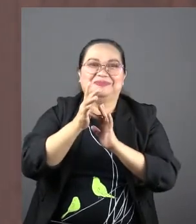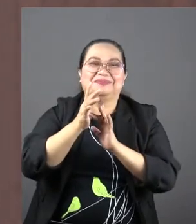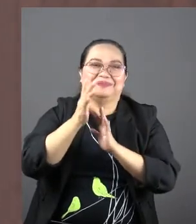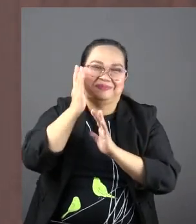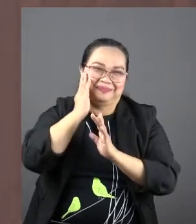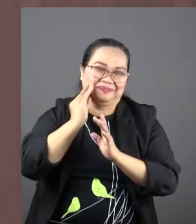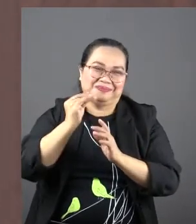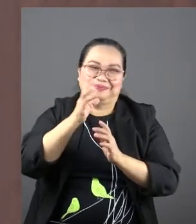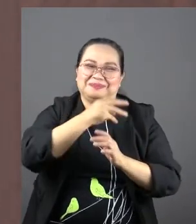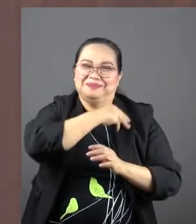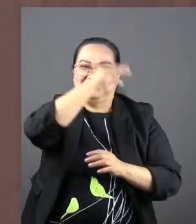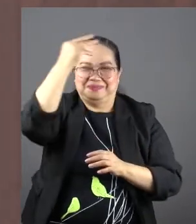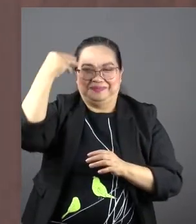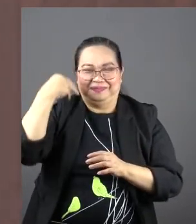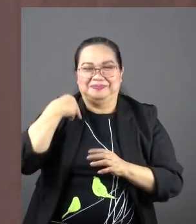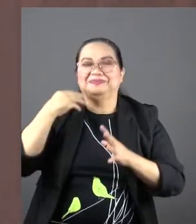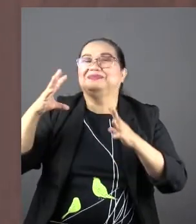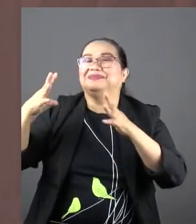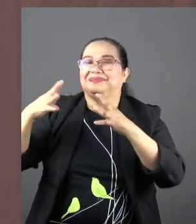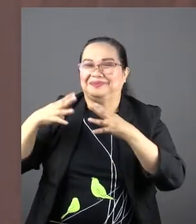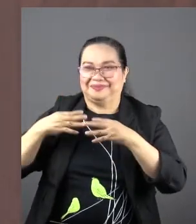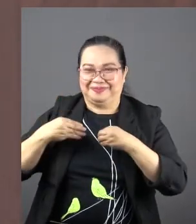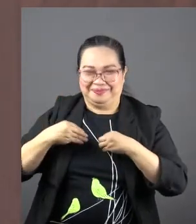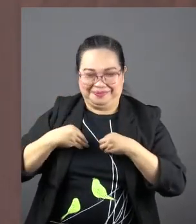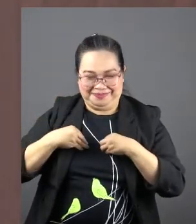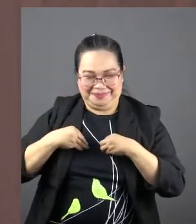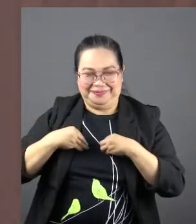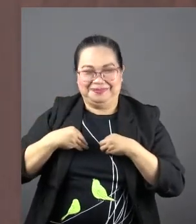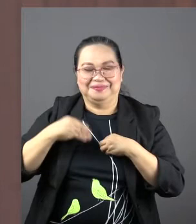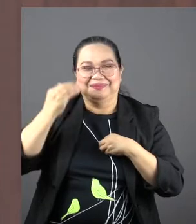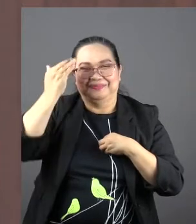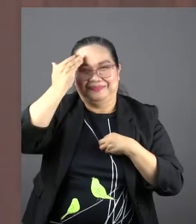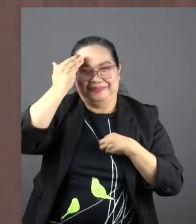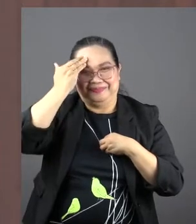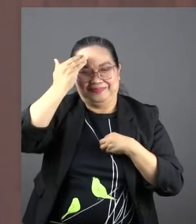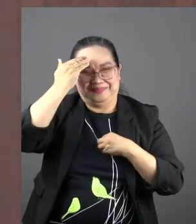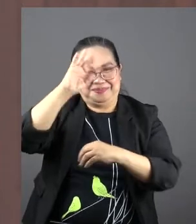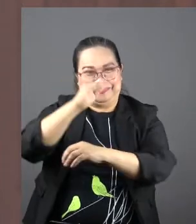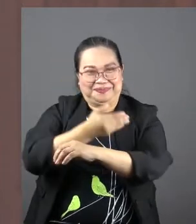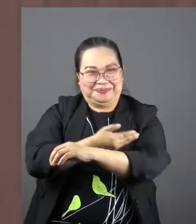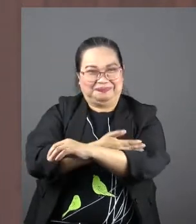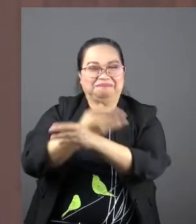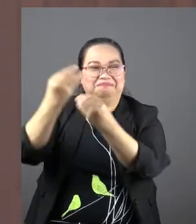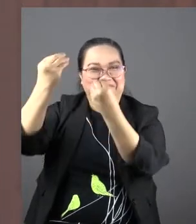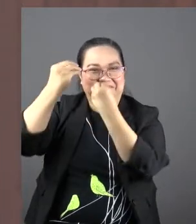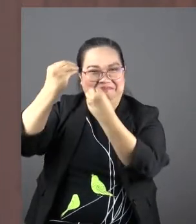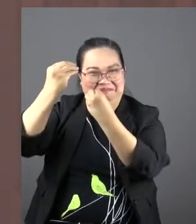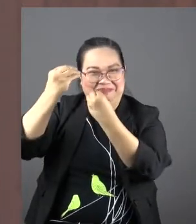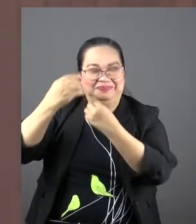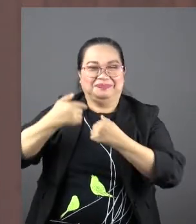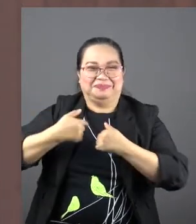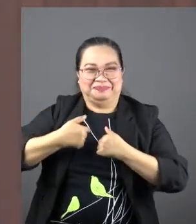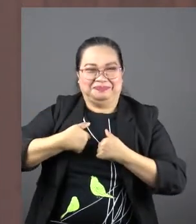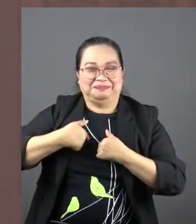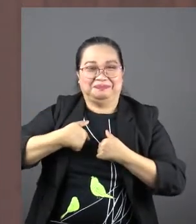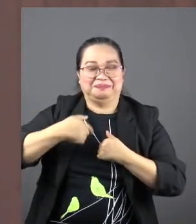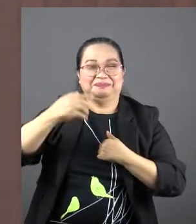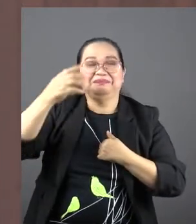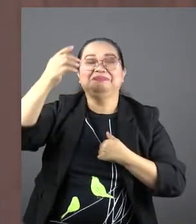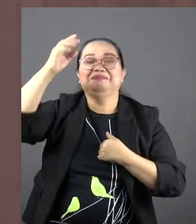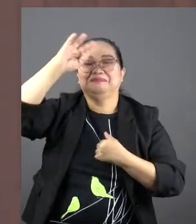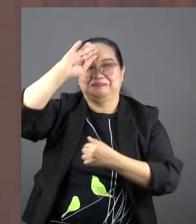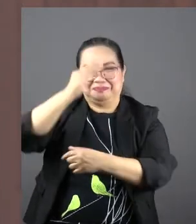And in her humility Mary realized my son is teaching me my son is mentoring me